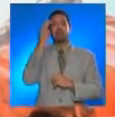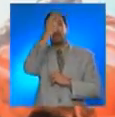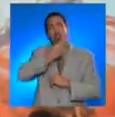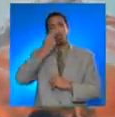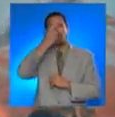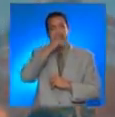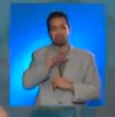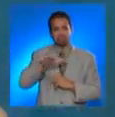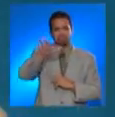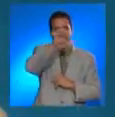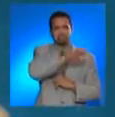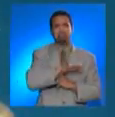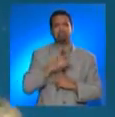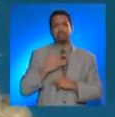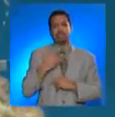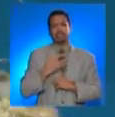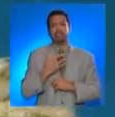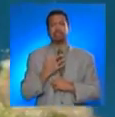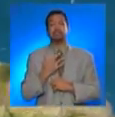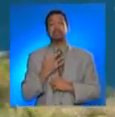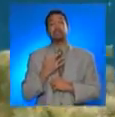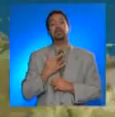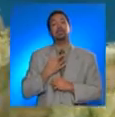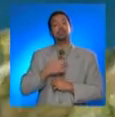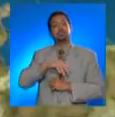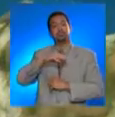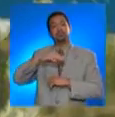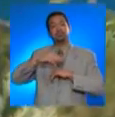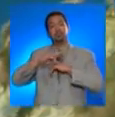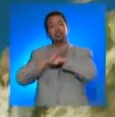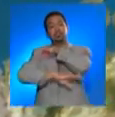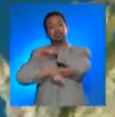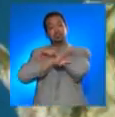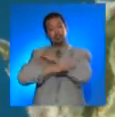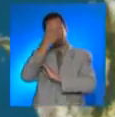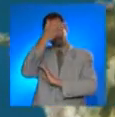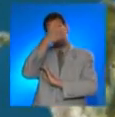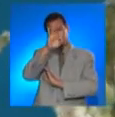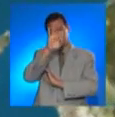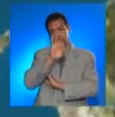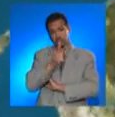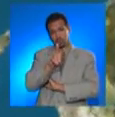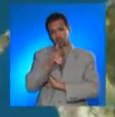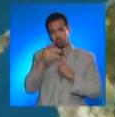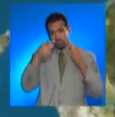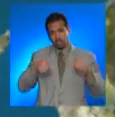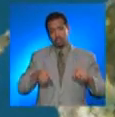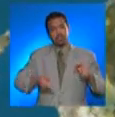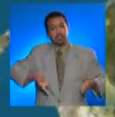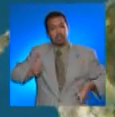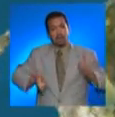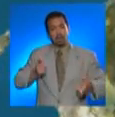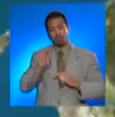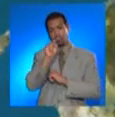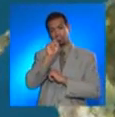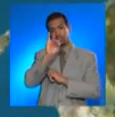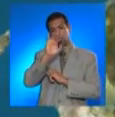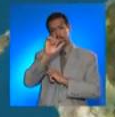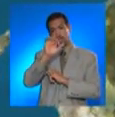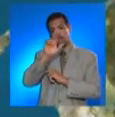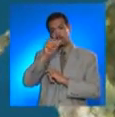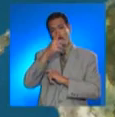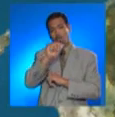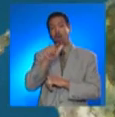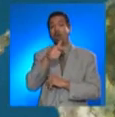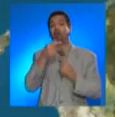Hawaii. At 7.16 PM on September 1, 1992, a magnitude 7.0